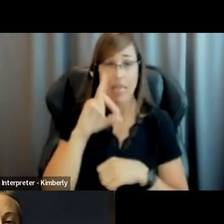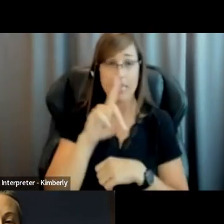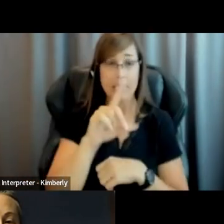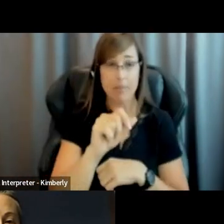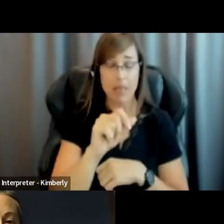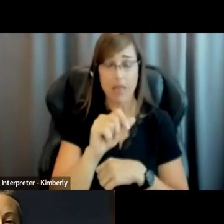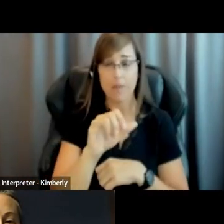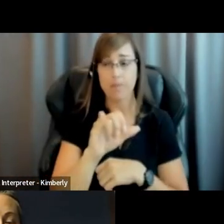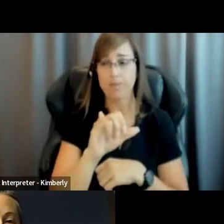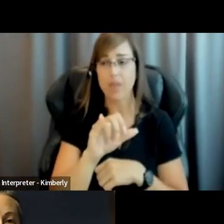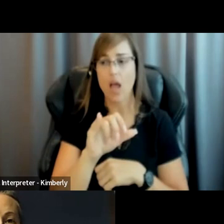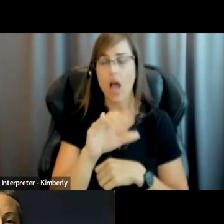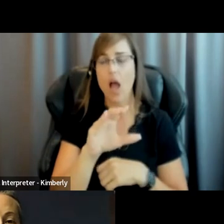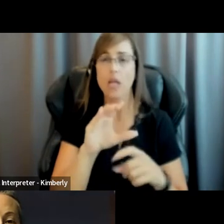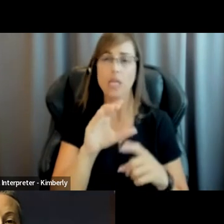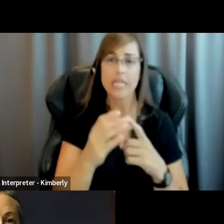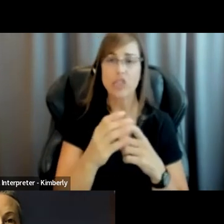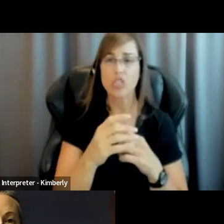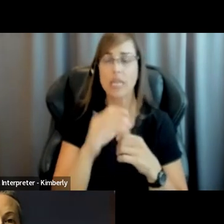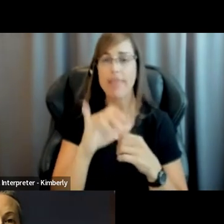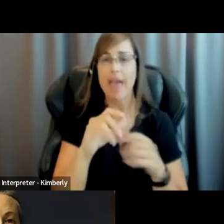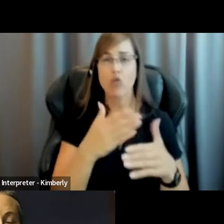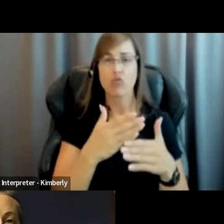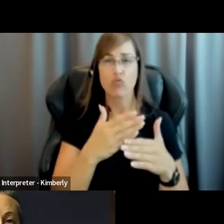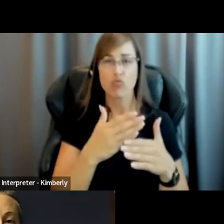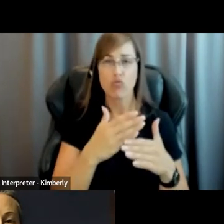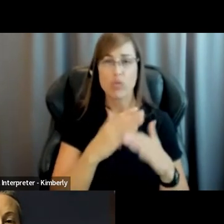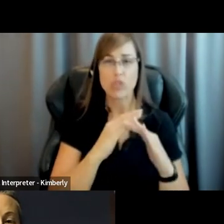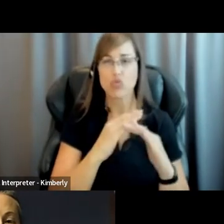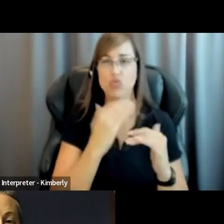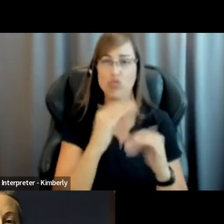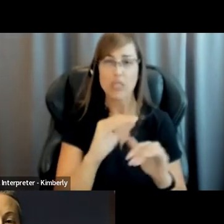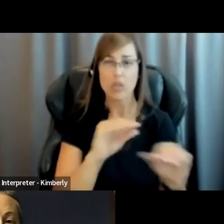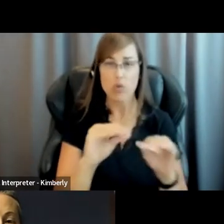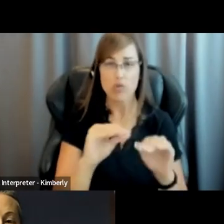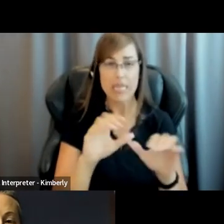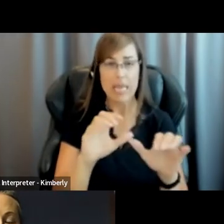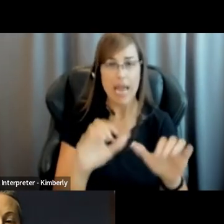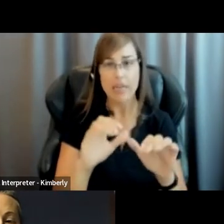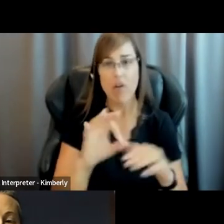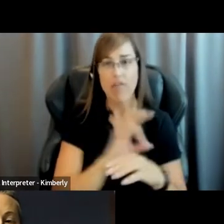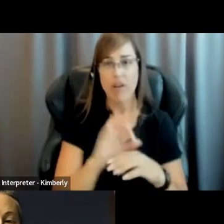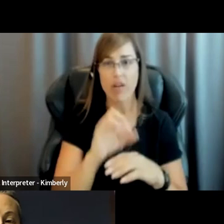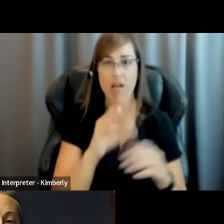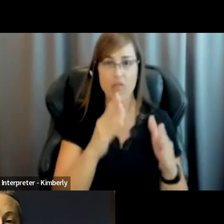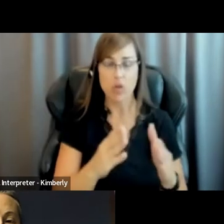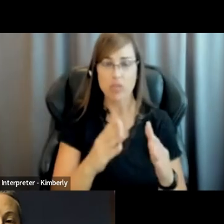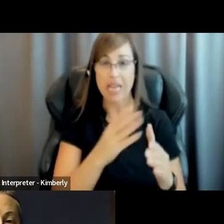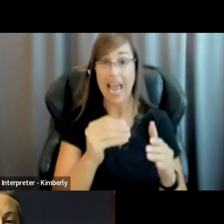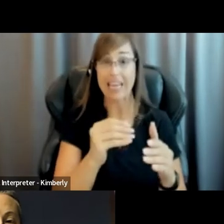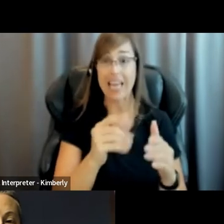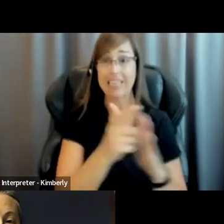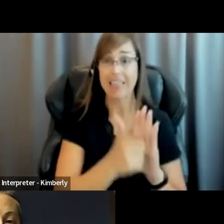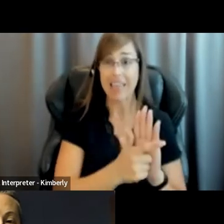a condition that restricts the movement, activities, or functions of a person and as a